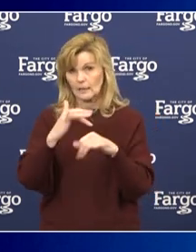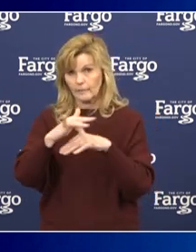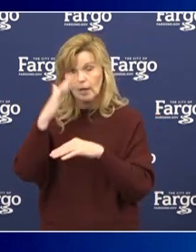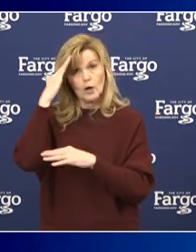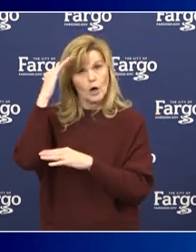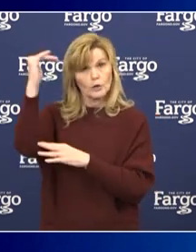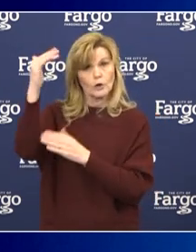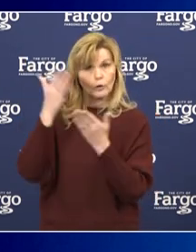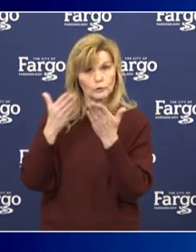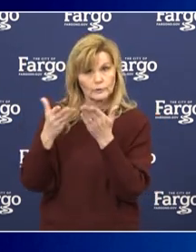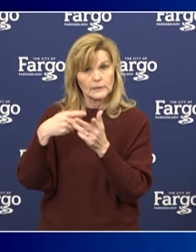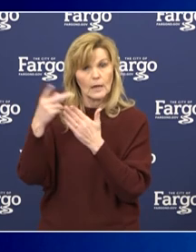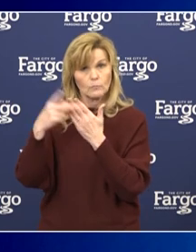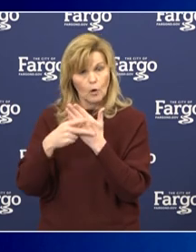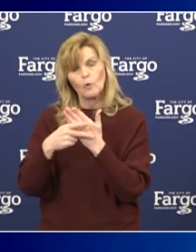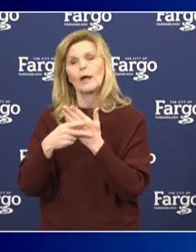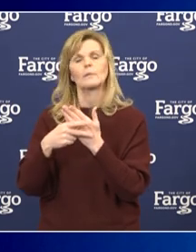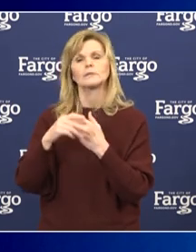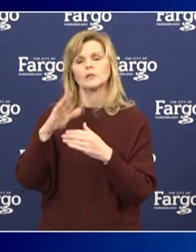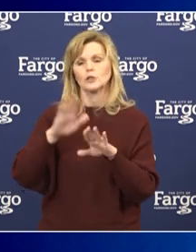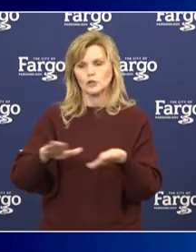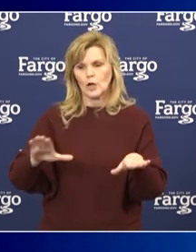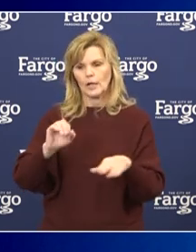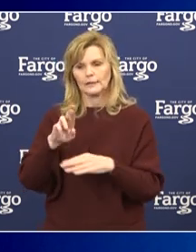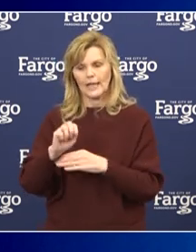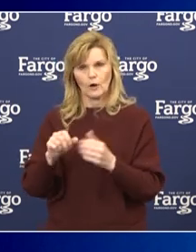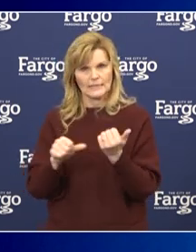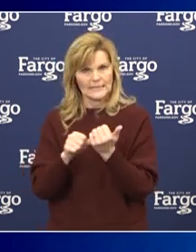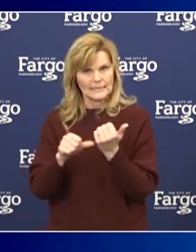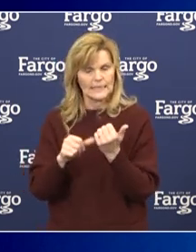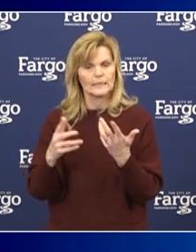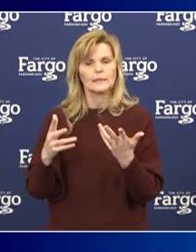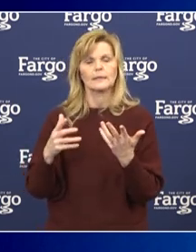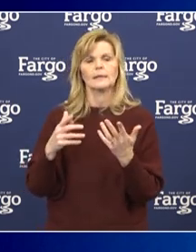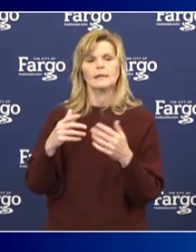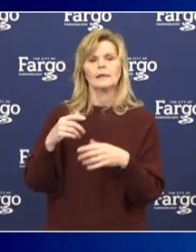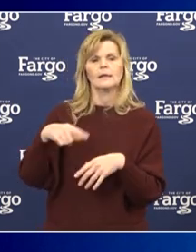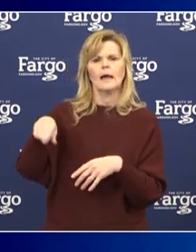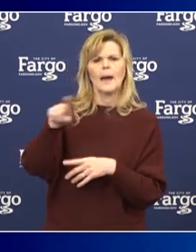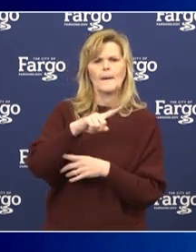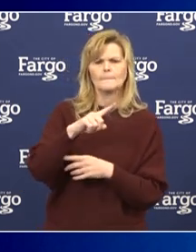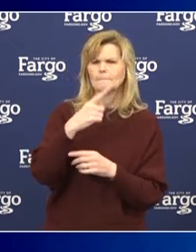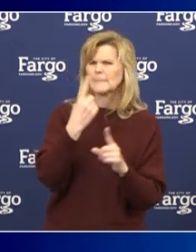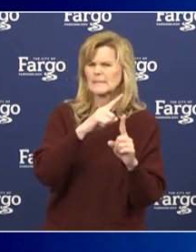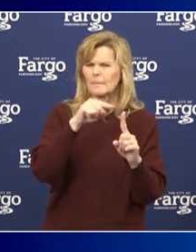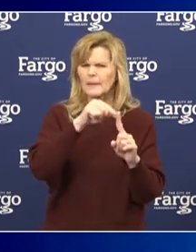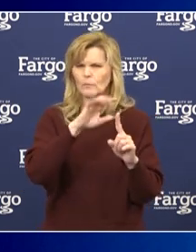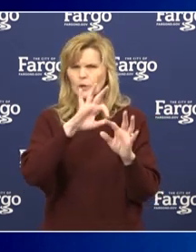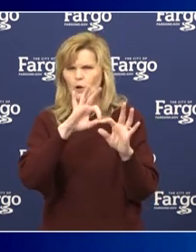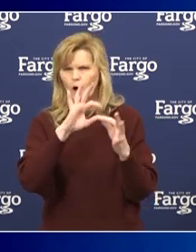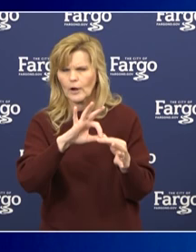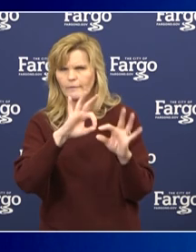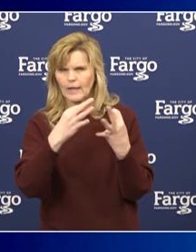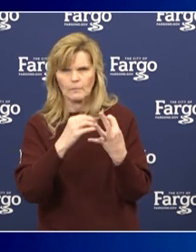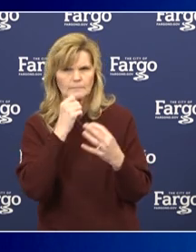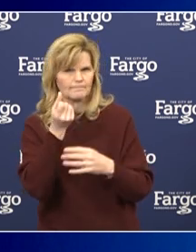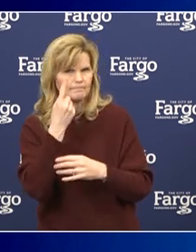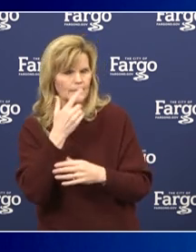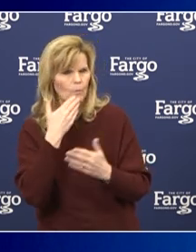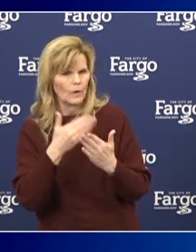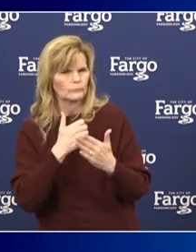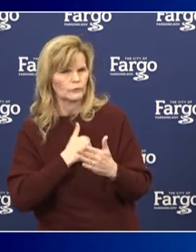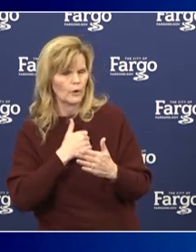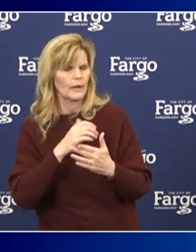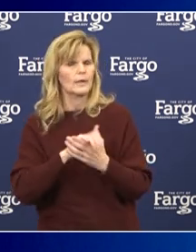services and programs, child care assistance, temporary assistance to need families, all the programs are up. All of them are available. We're waiting